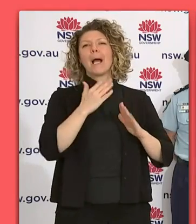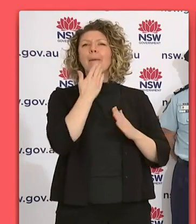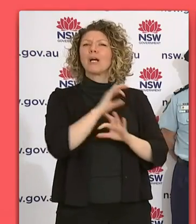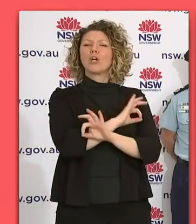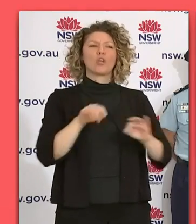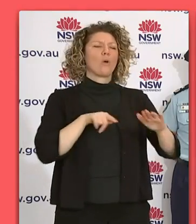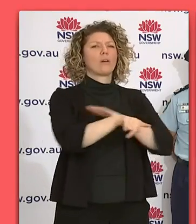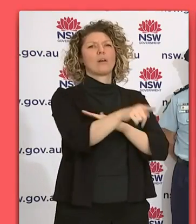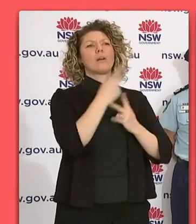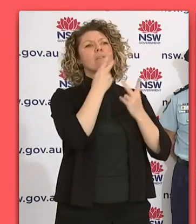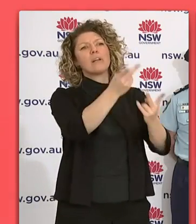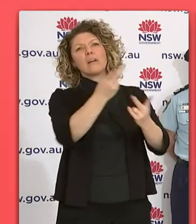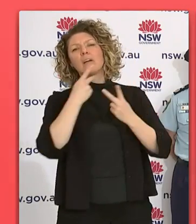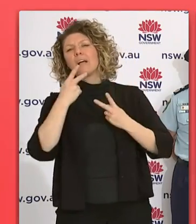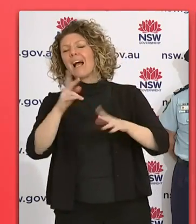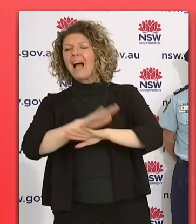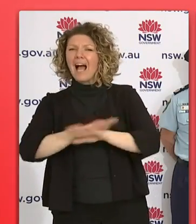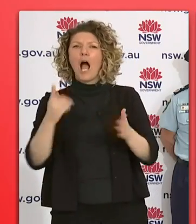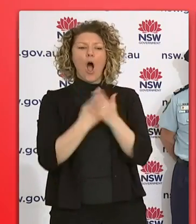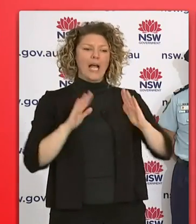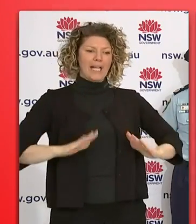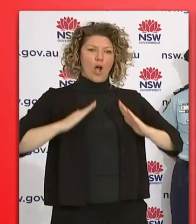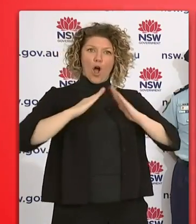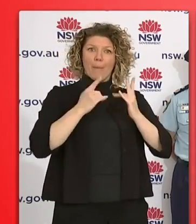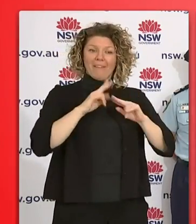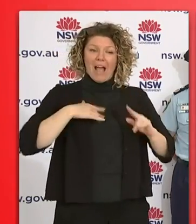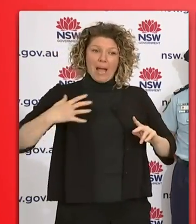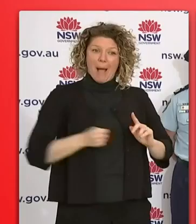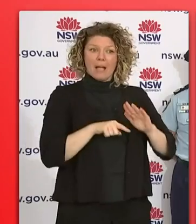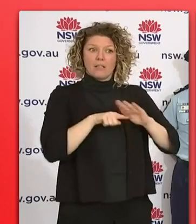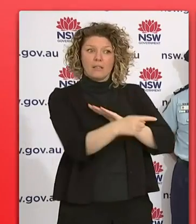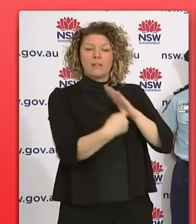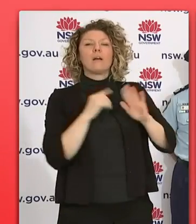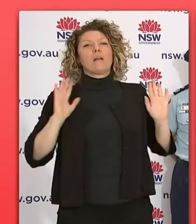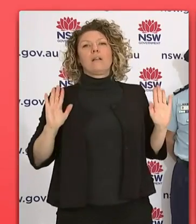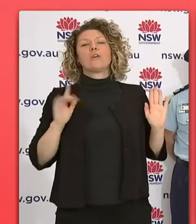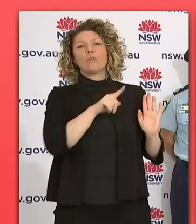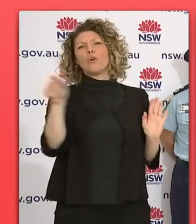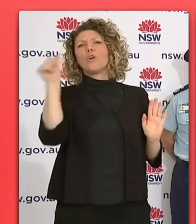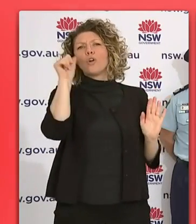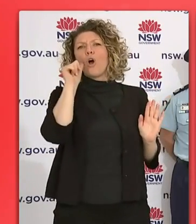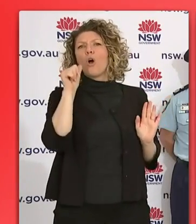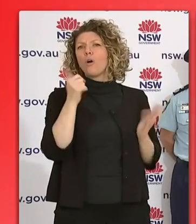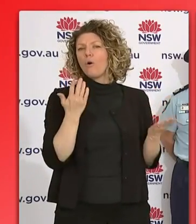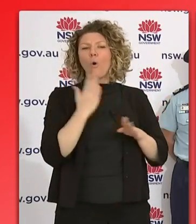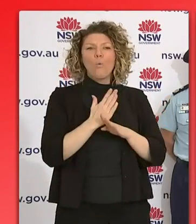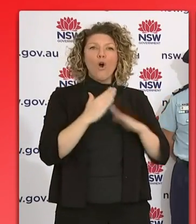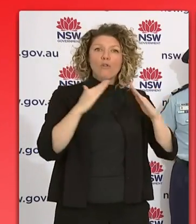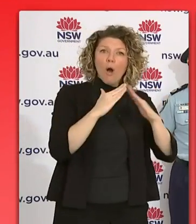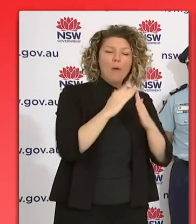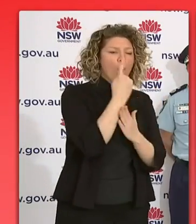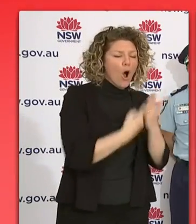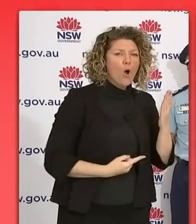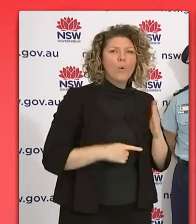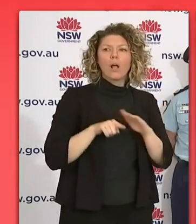Don't go out and mess. You absolutely crucially have to, for the vital reasons that are well known now. So only if you can't work from home or only if you